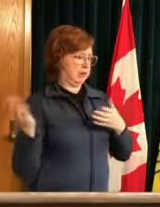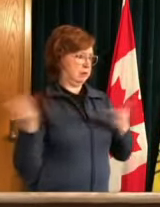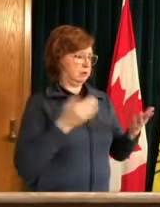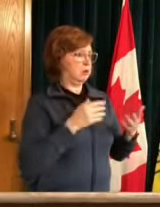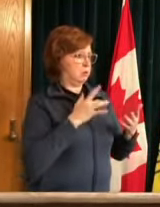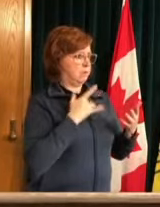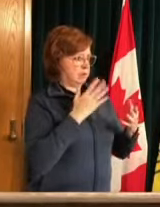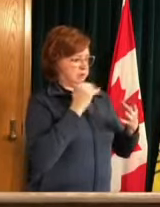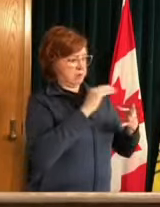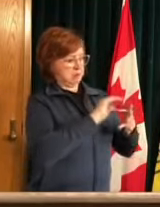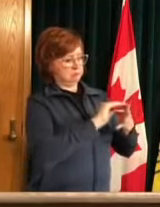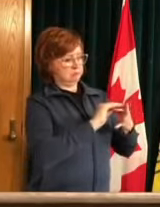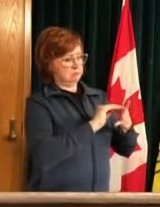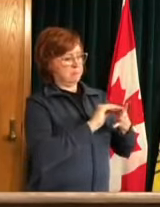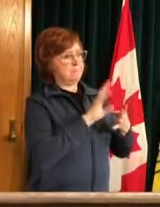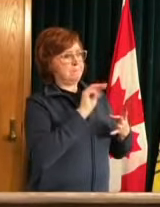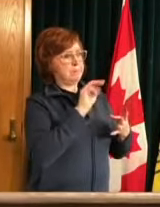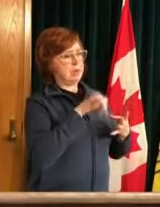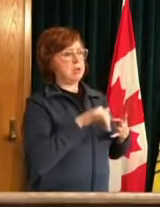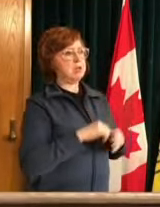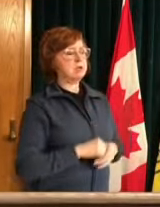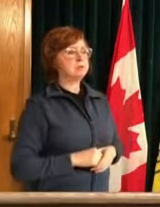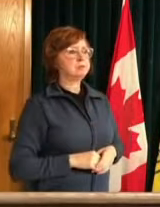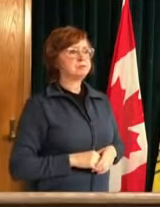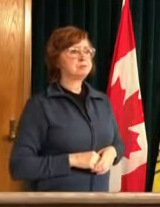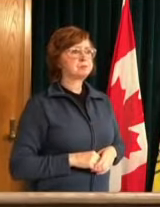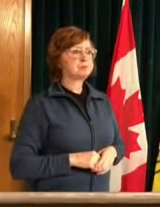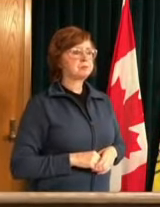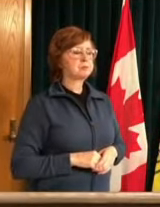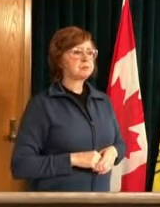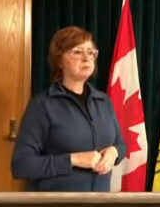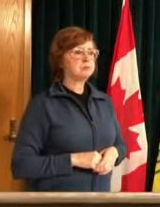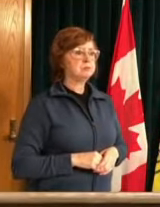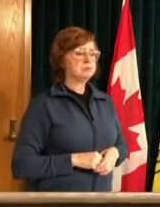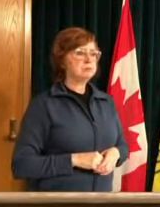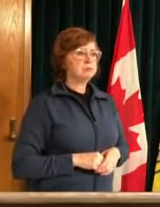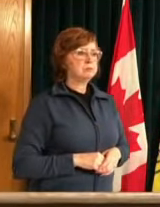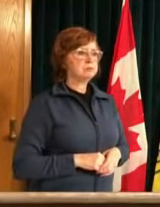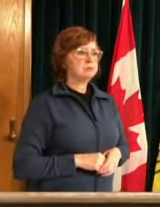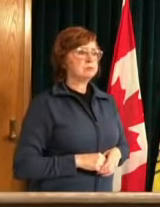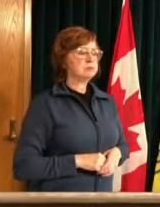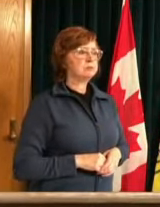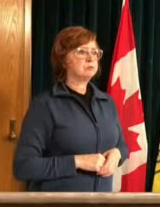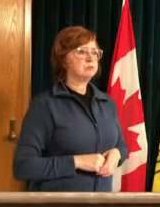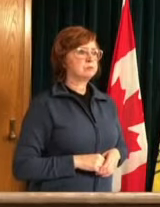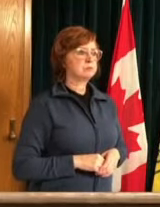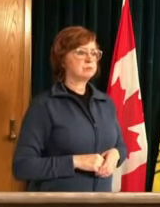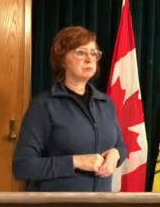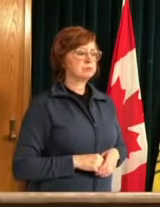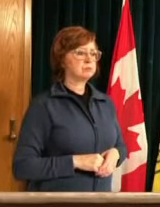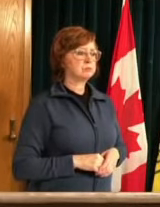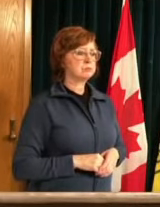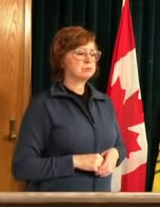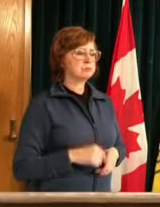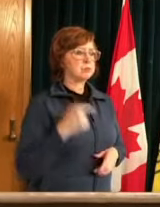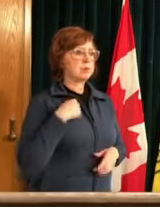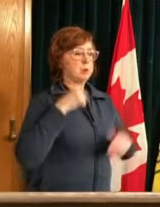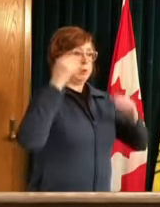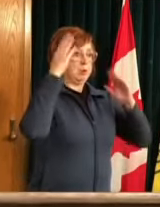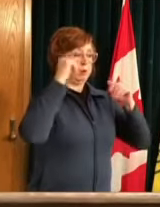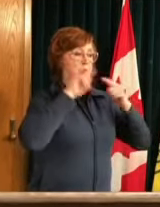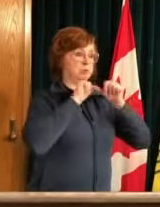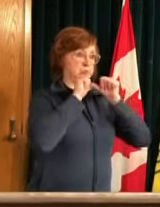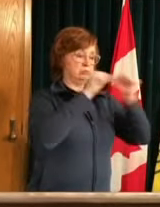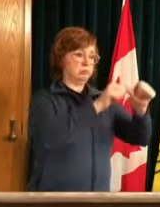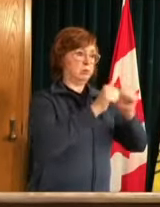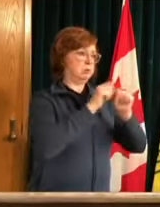and then we would be uh hopeful for a period of time that we would be able to continue on with uh with all of the um methods of vaccine delivery